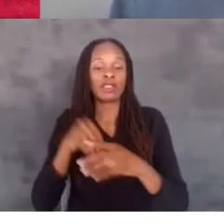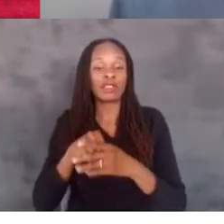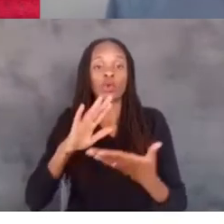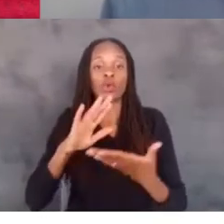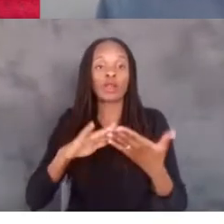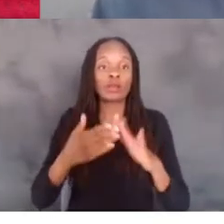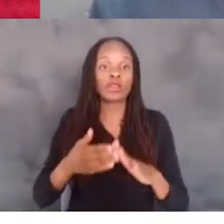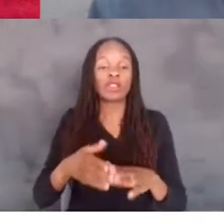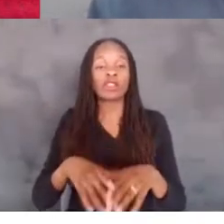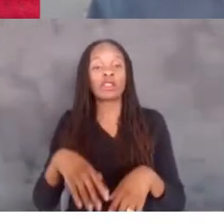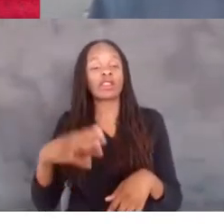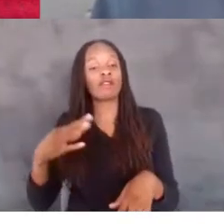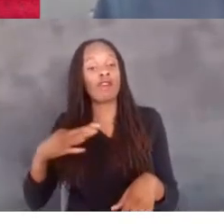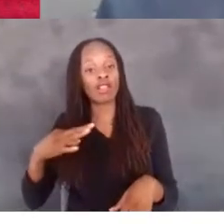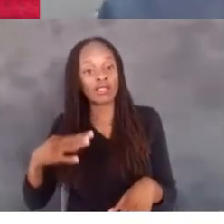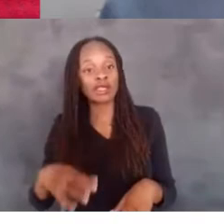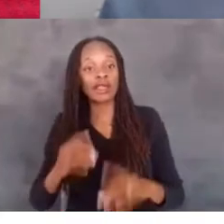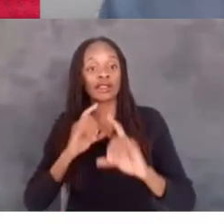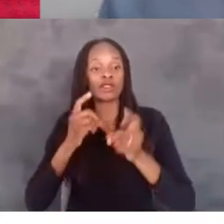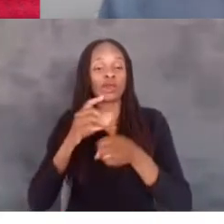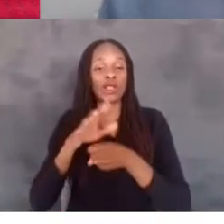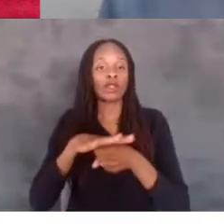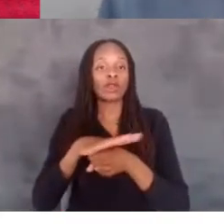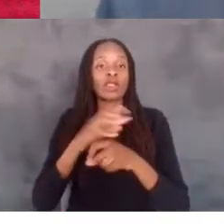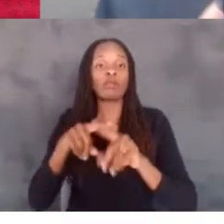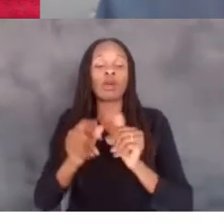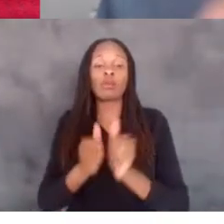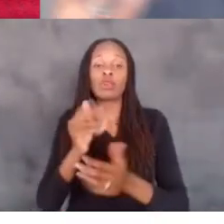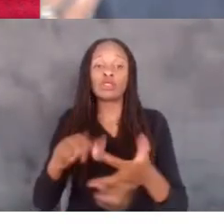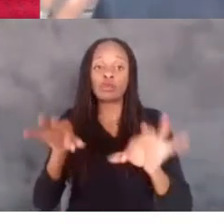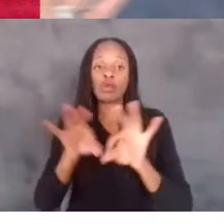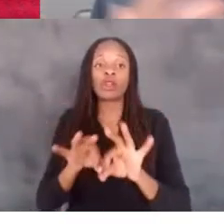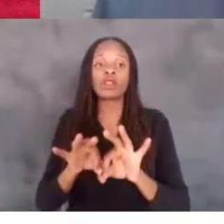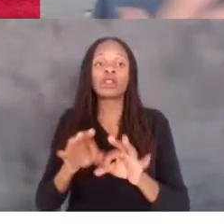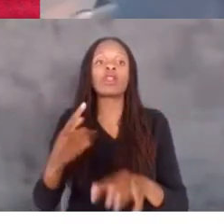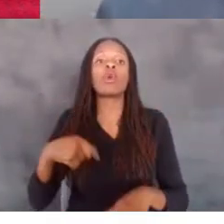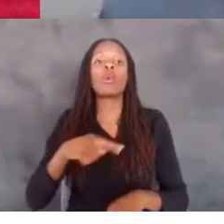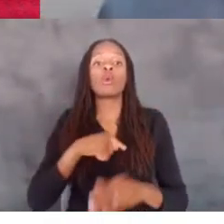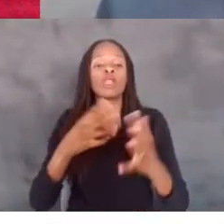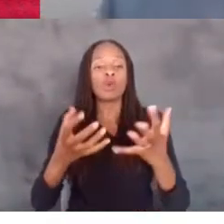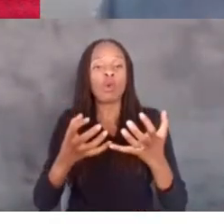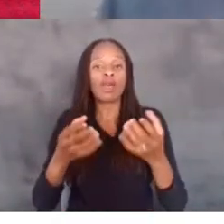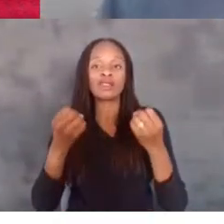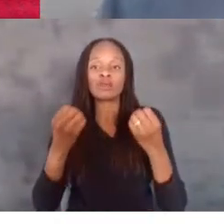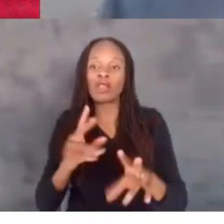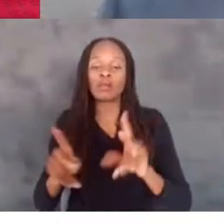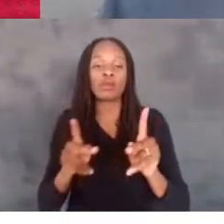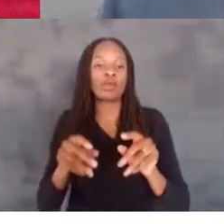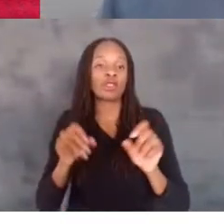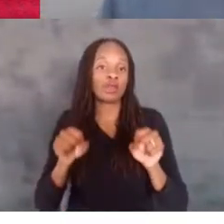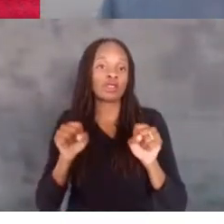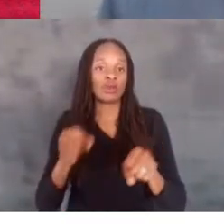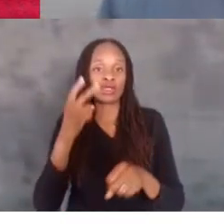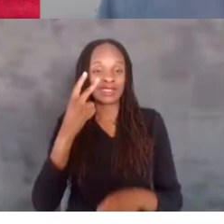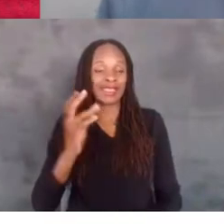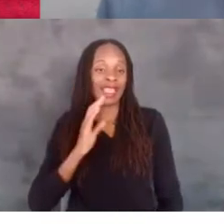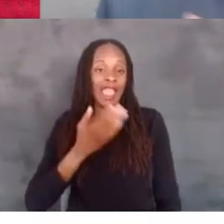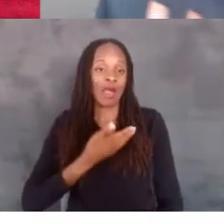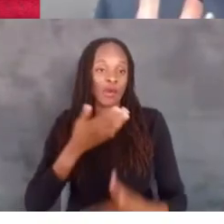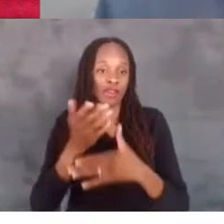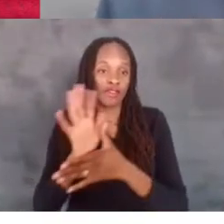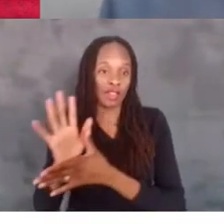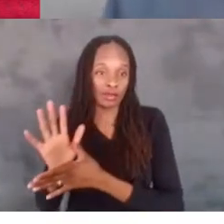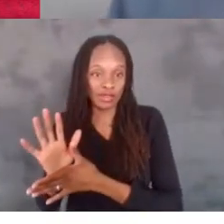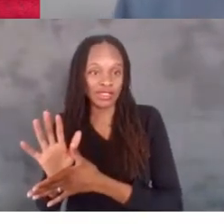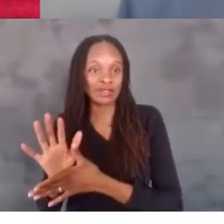Volunteer or donate locally. But most importantly, we want as many people as possible to see our films. So,